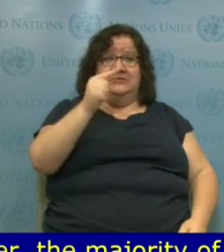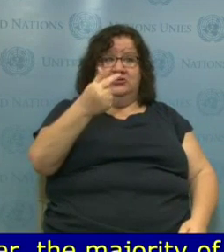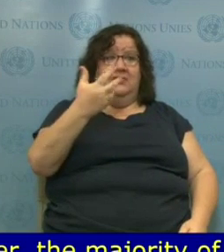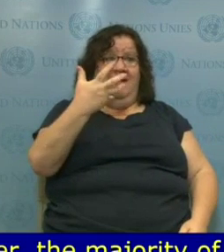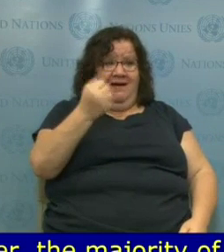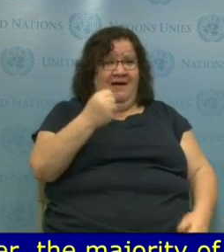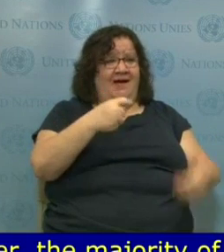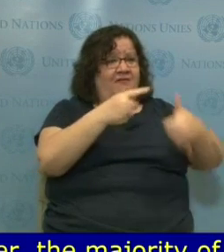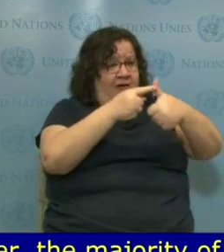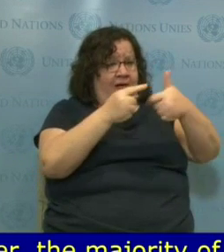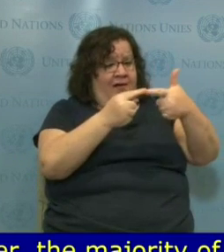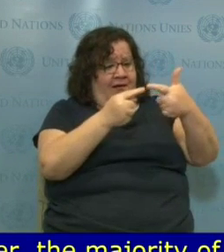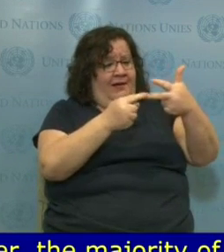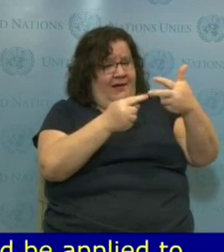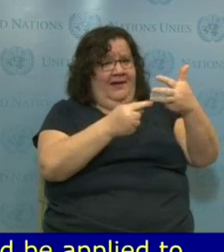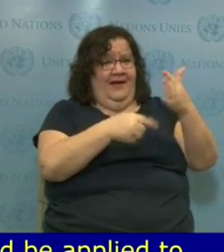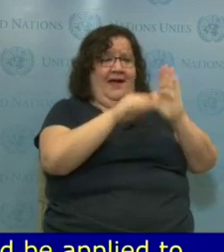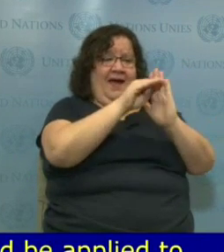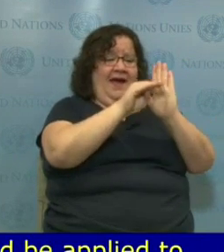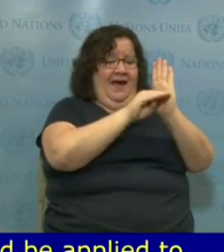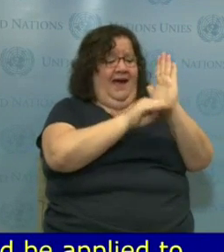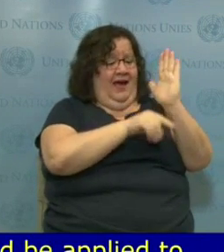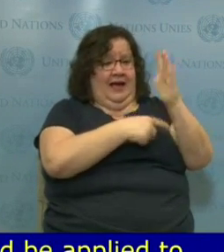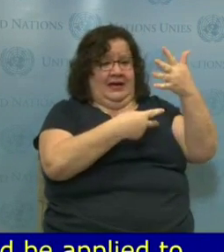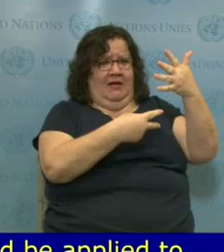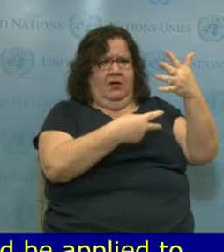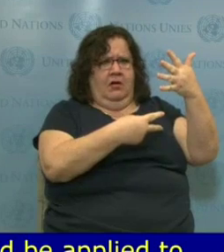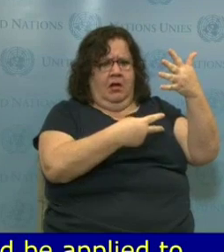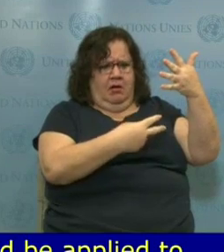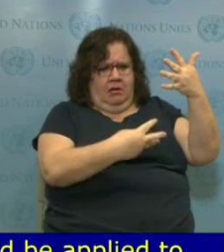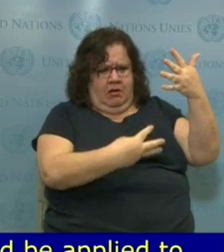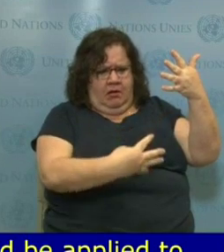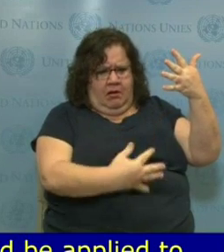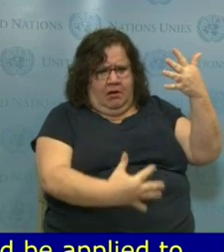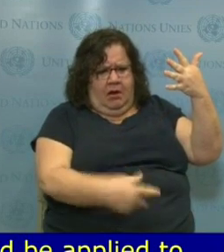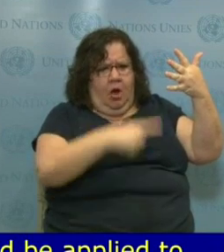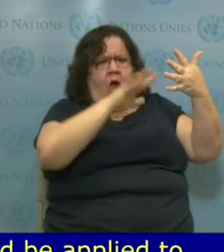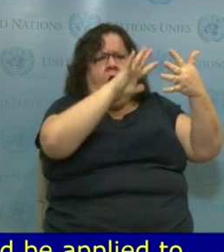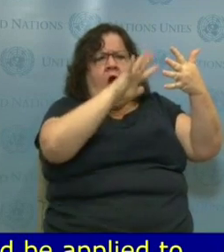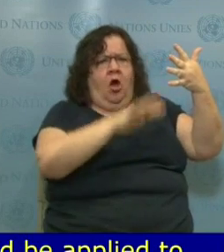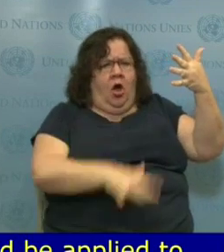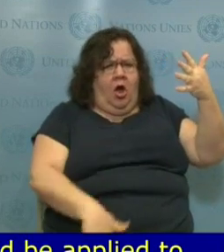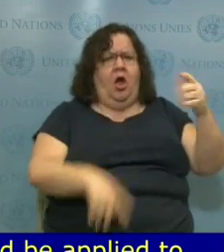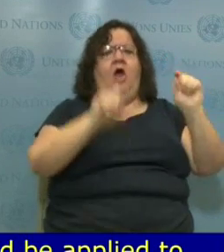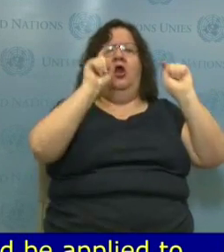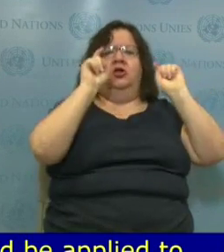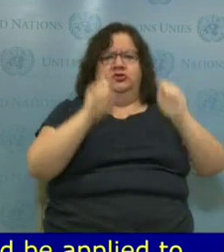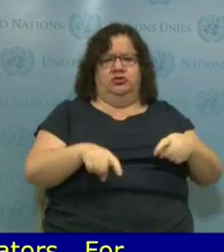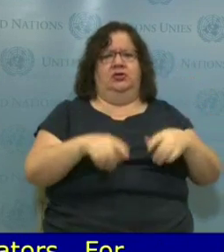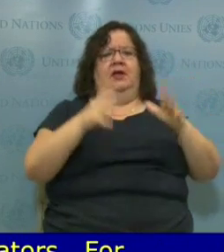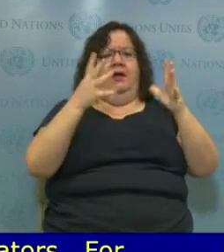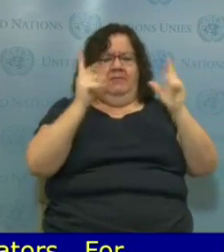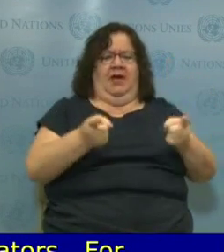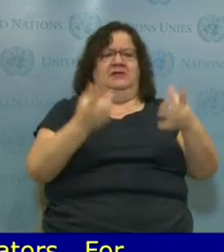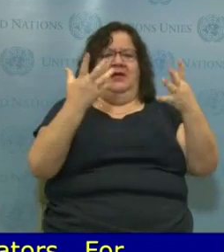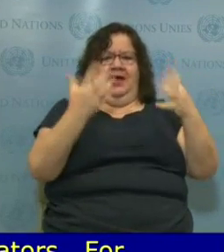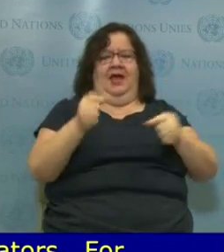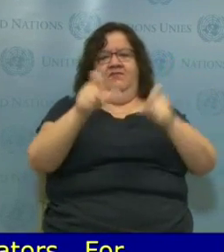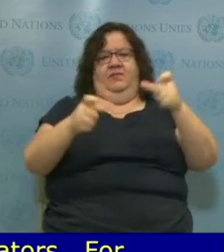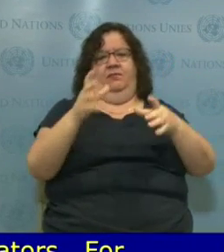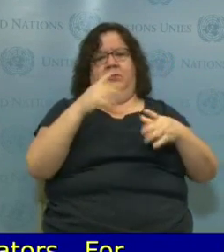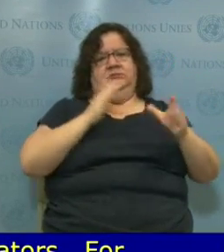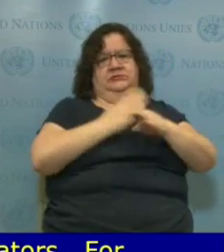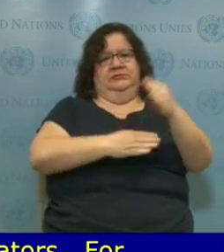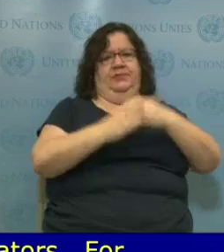speak about ending hunger, speaking of gender equality, empowerment of women and children